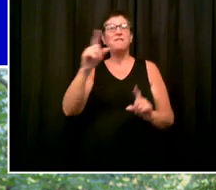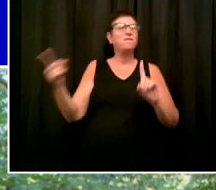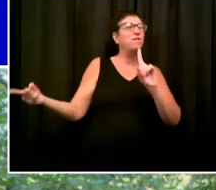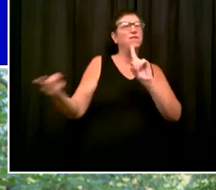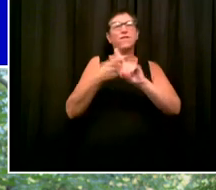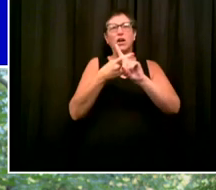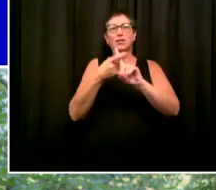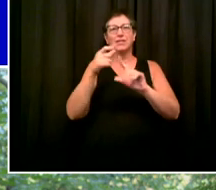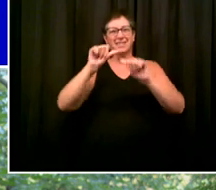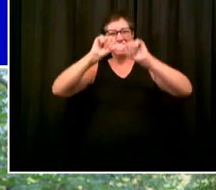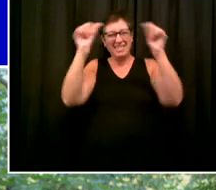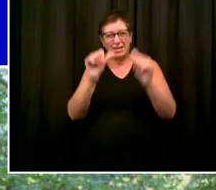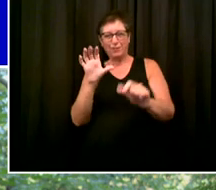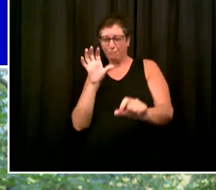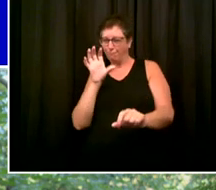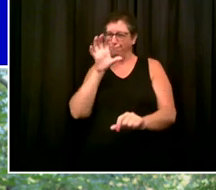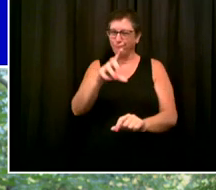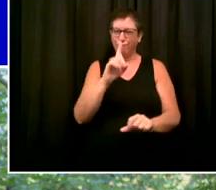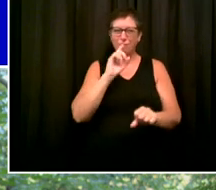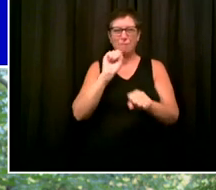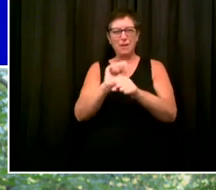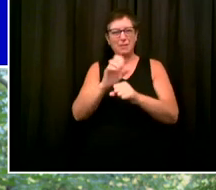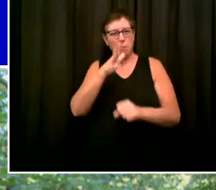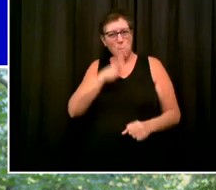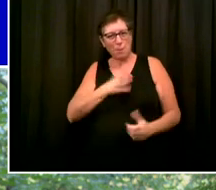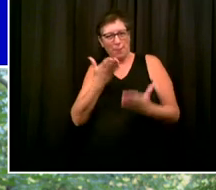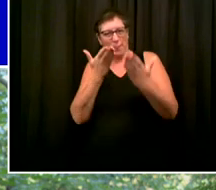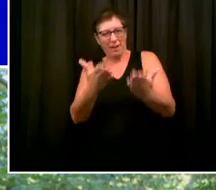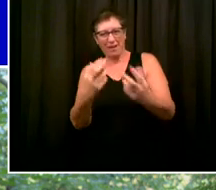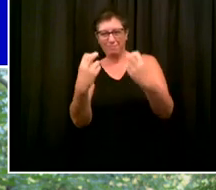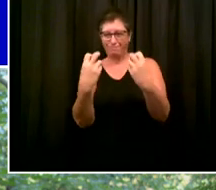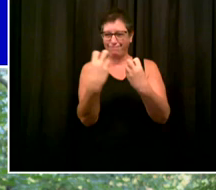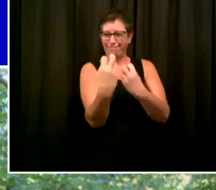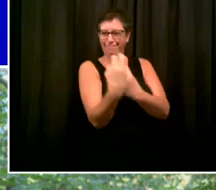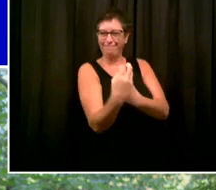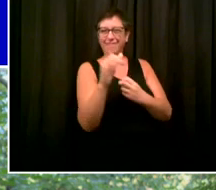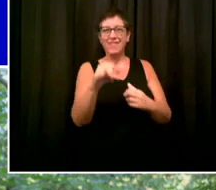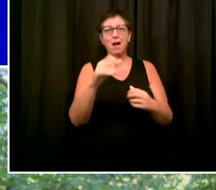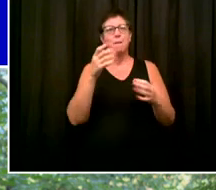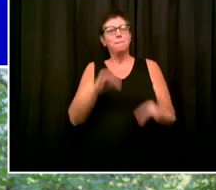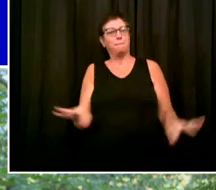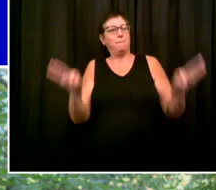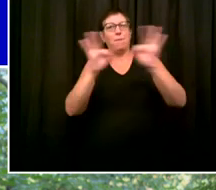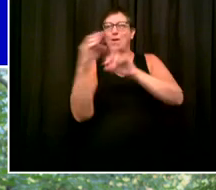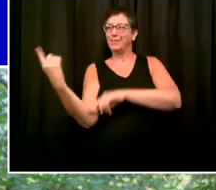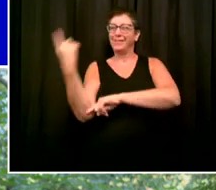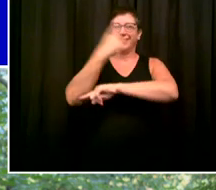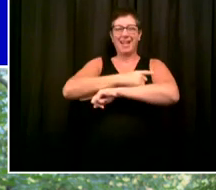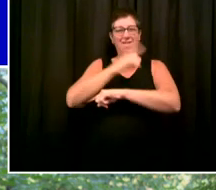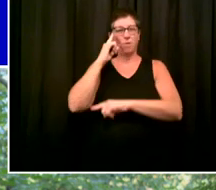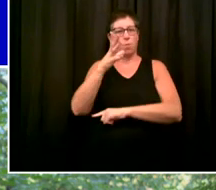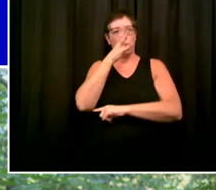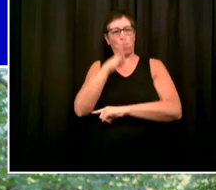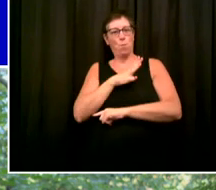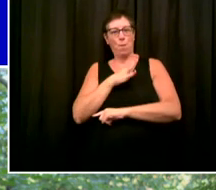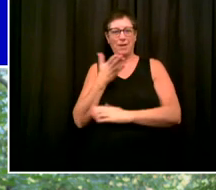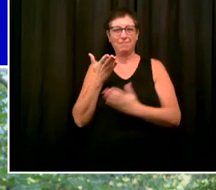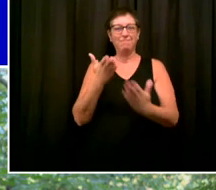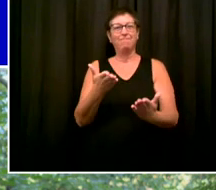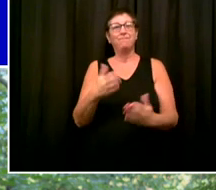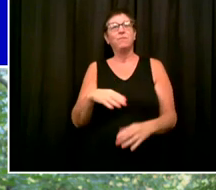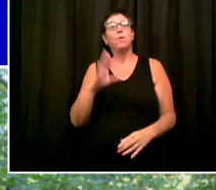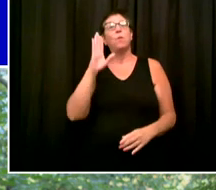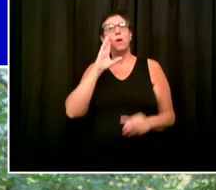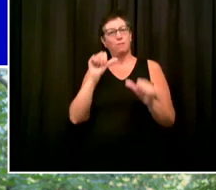world are being honored and represented. So an important day for this city. And more such statues will be coming in the future to